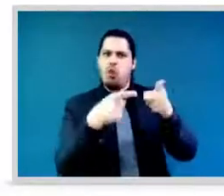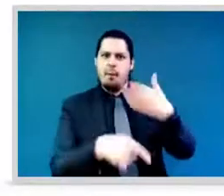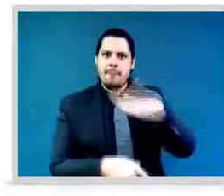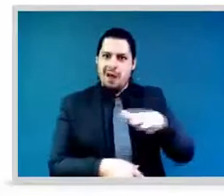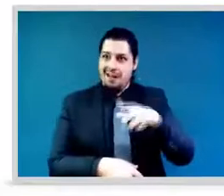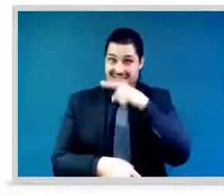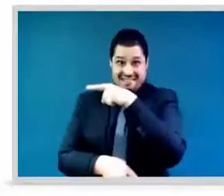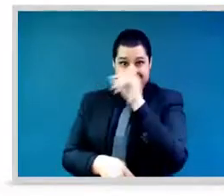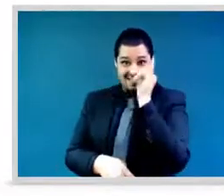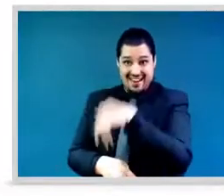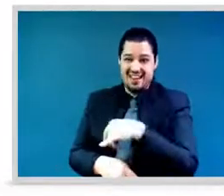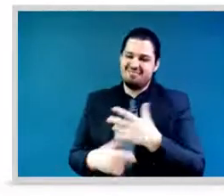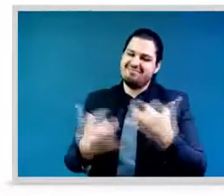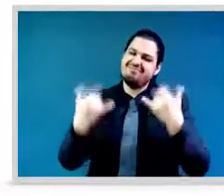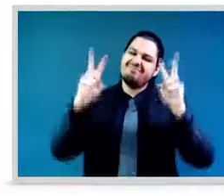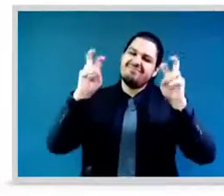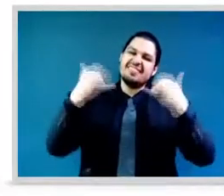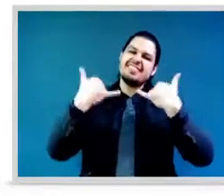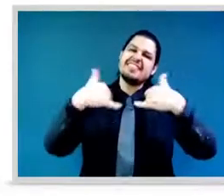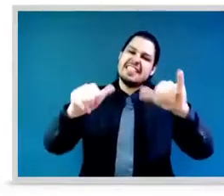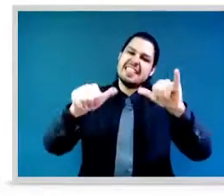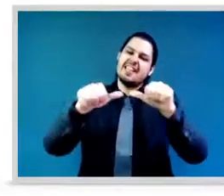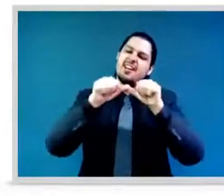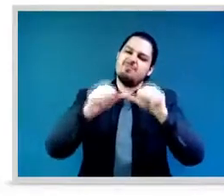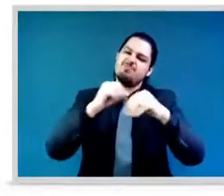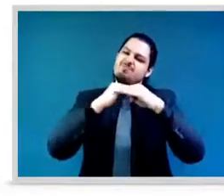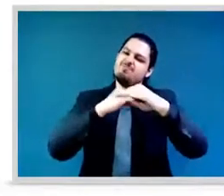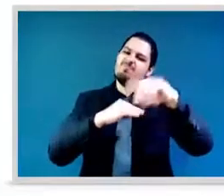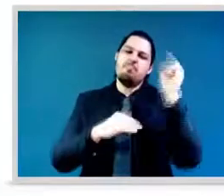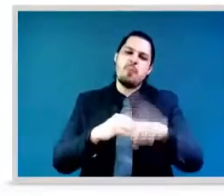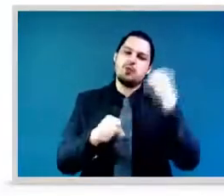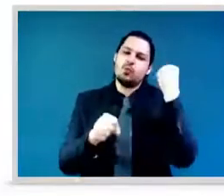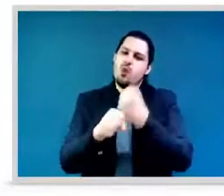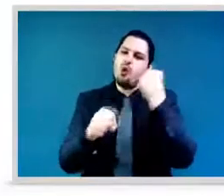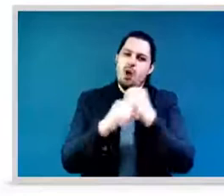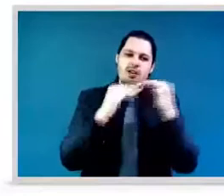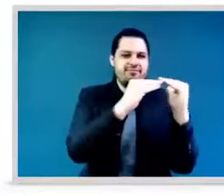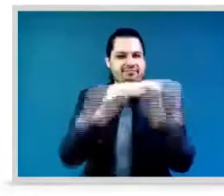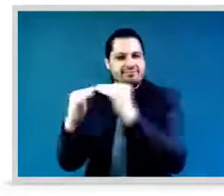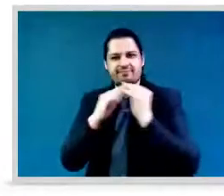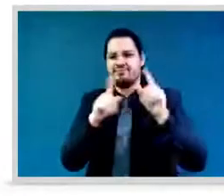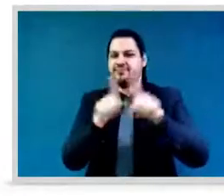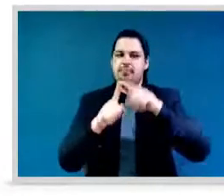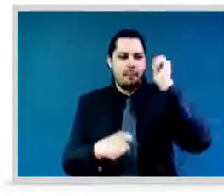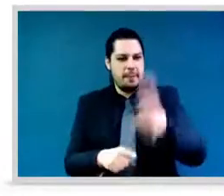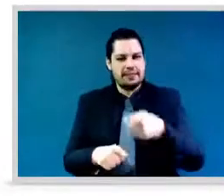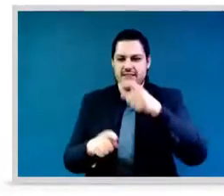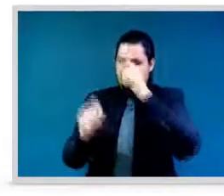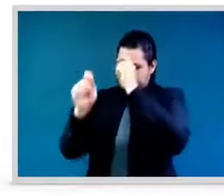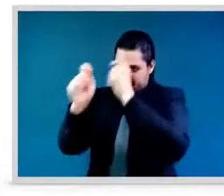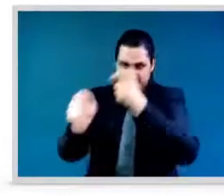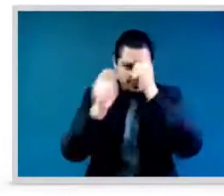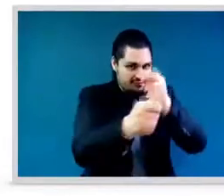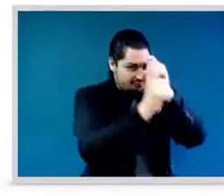equality. We cannot separate those agendas too, because of organizational purposes.